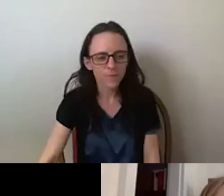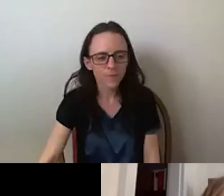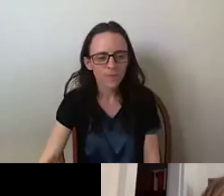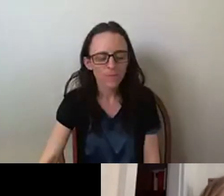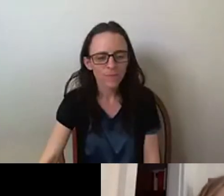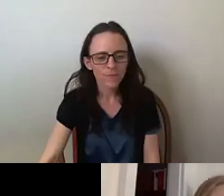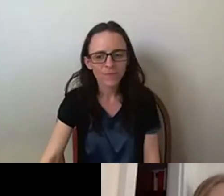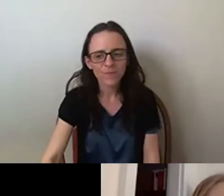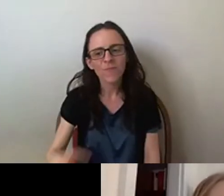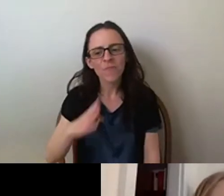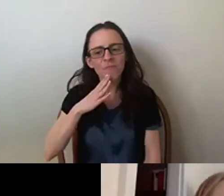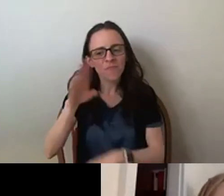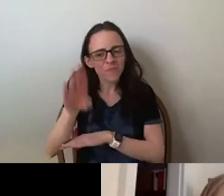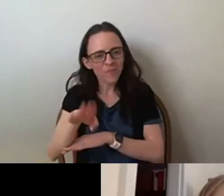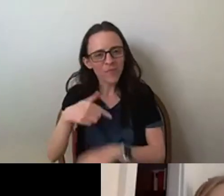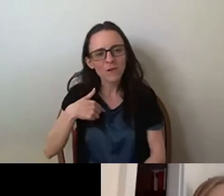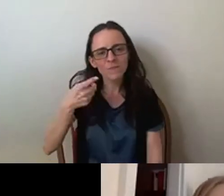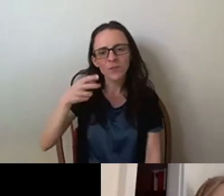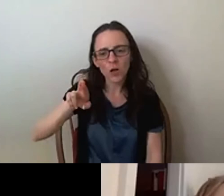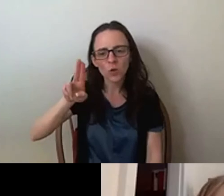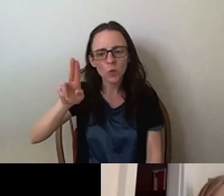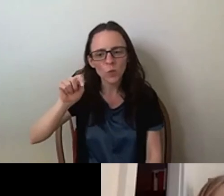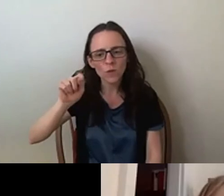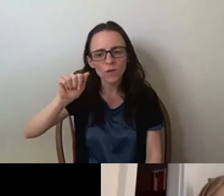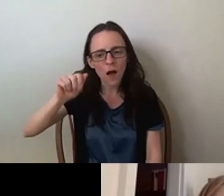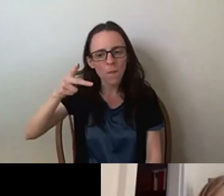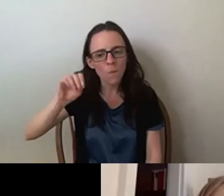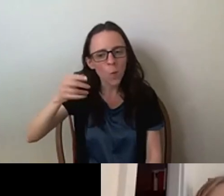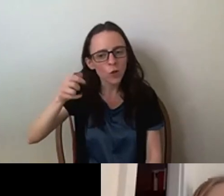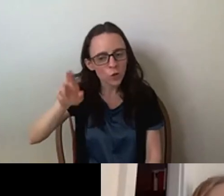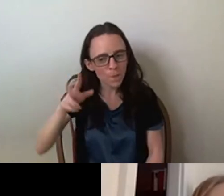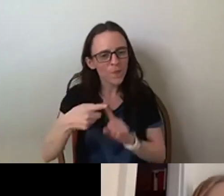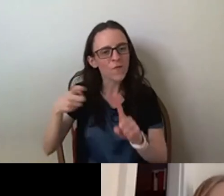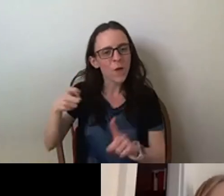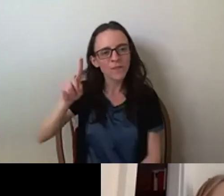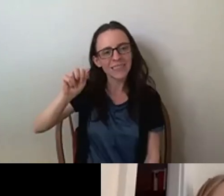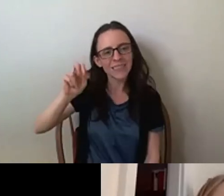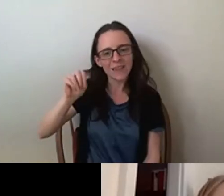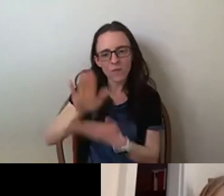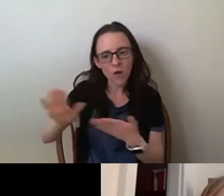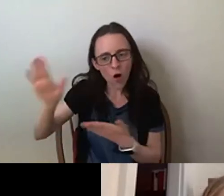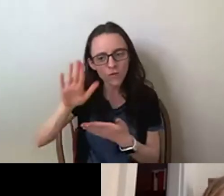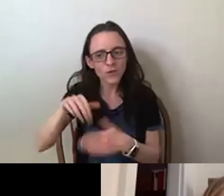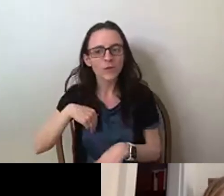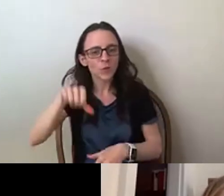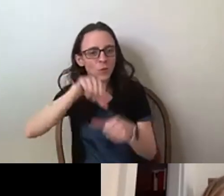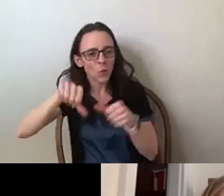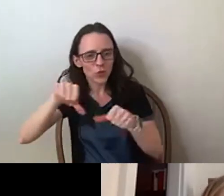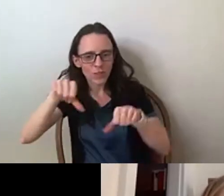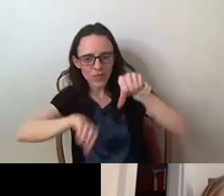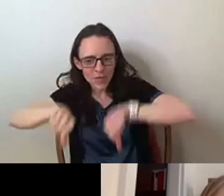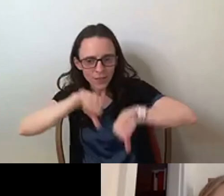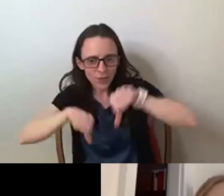it's a great pleasure to welcome all of you to our seventh annual and second virtual undergraduate research